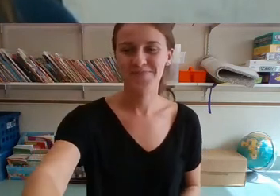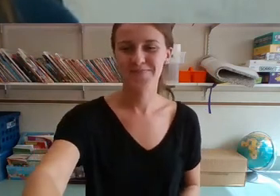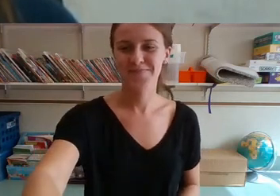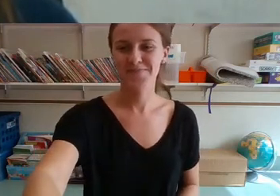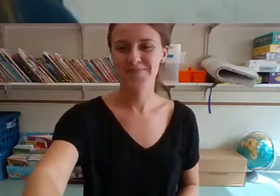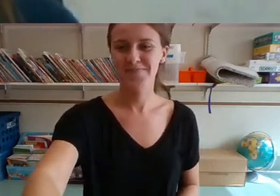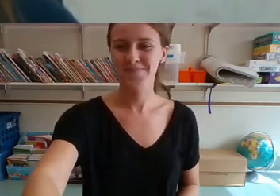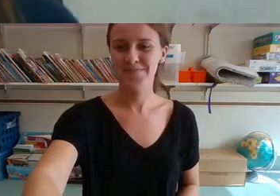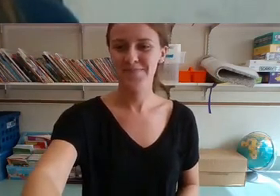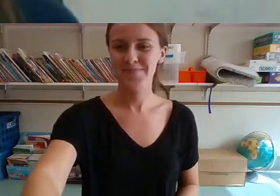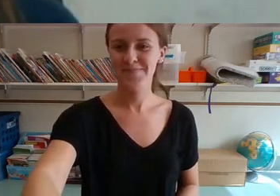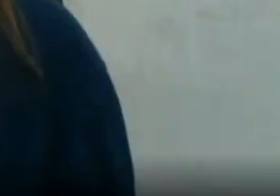Bye. Bye. Bye. Bye. Bye.